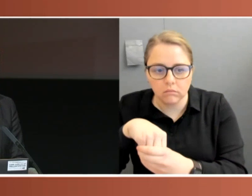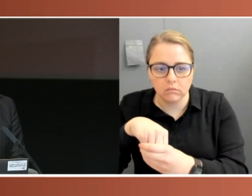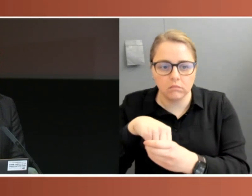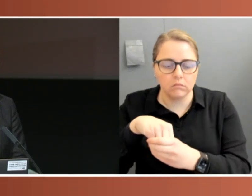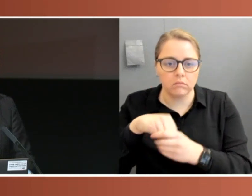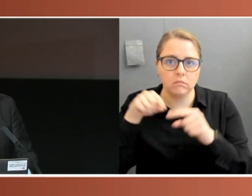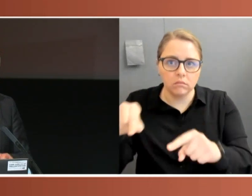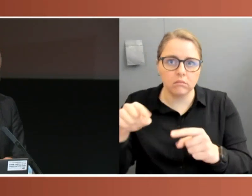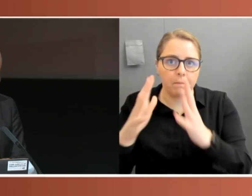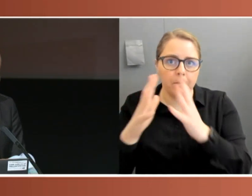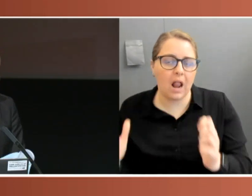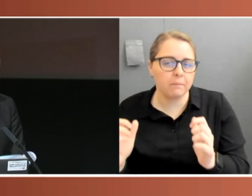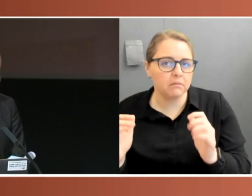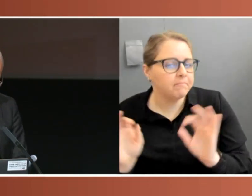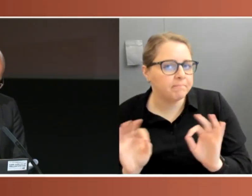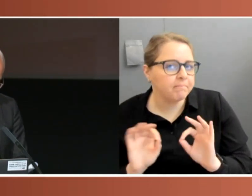during the end of the pandemic.